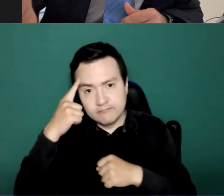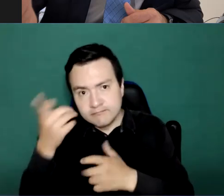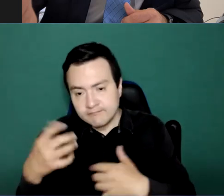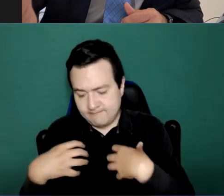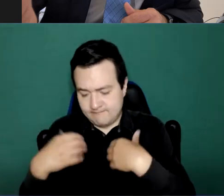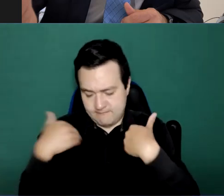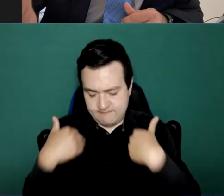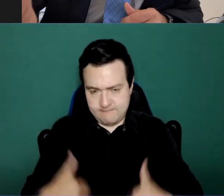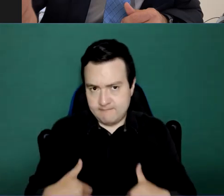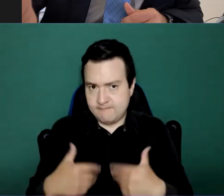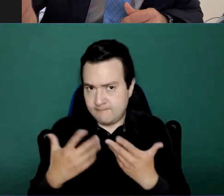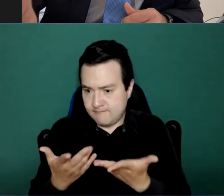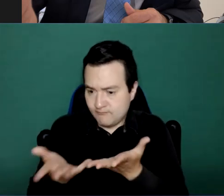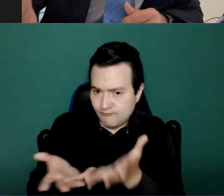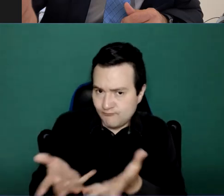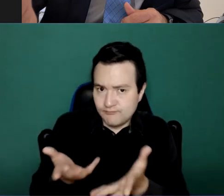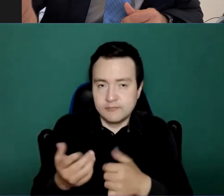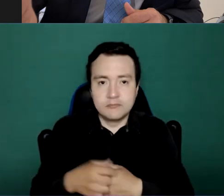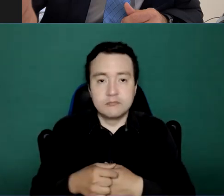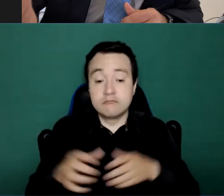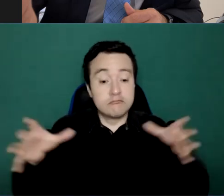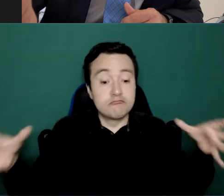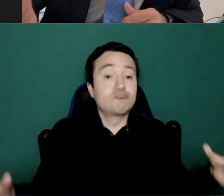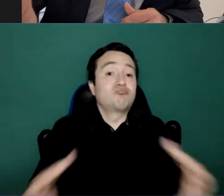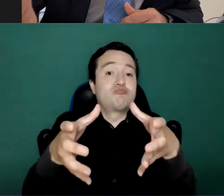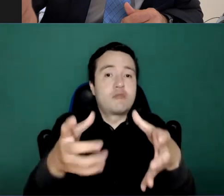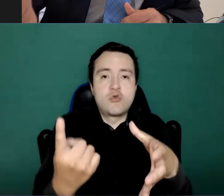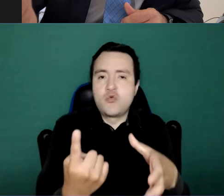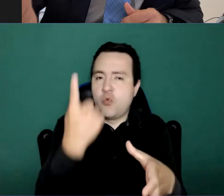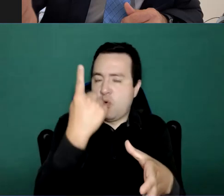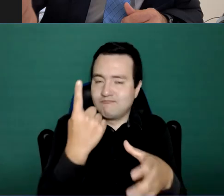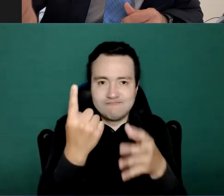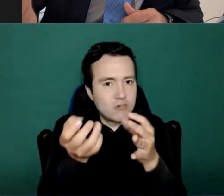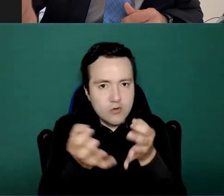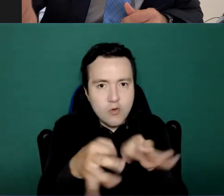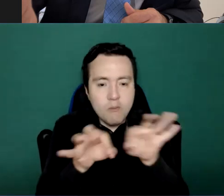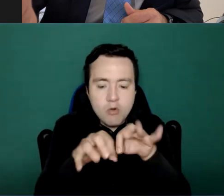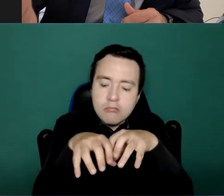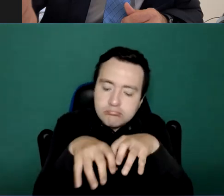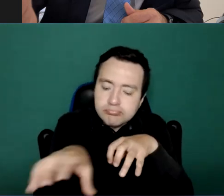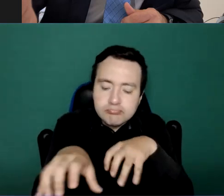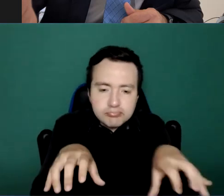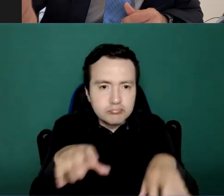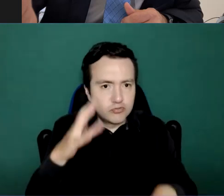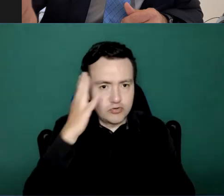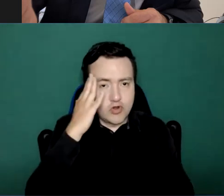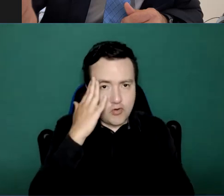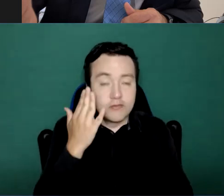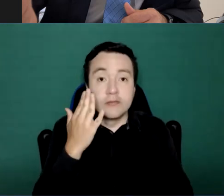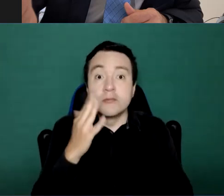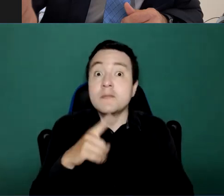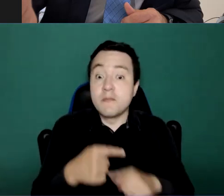how it basically made such a tremendous positive impact to the delivery of care during the time of the COVID pandemic.